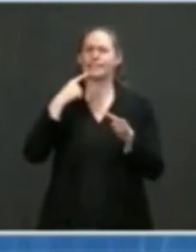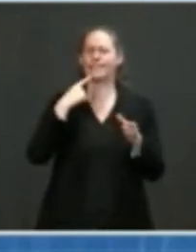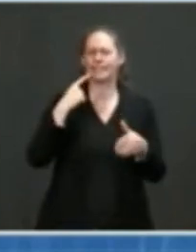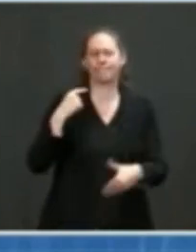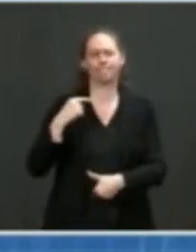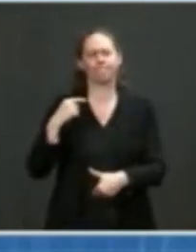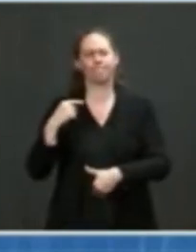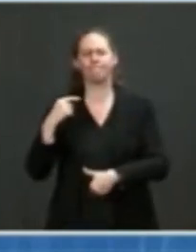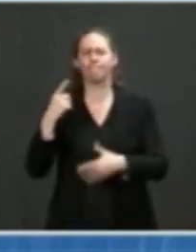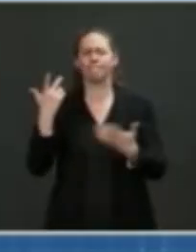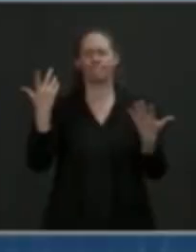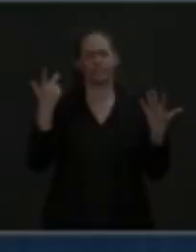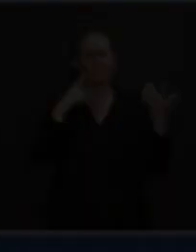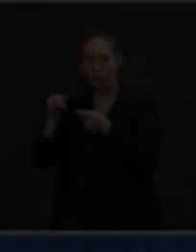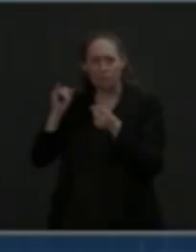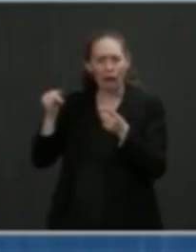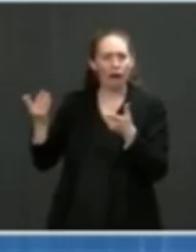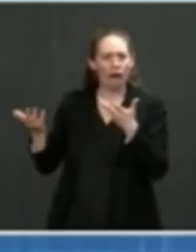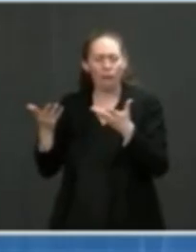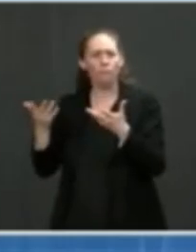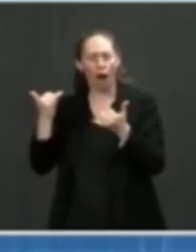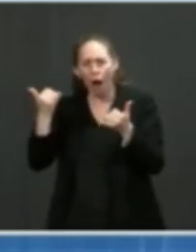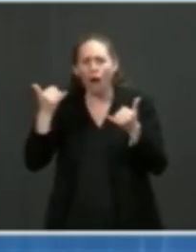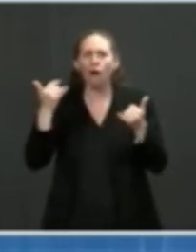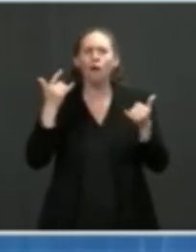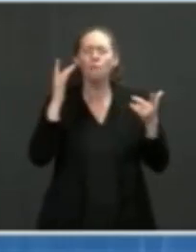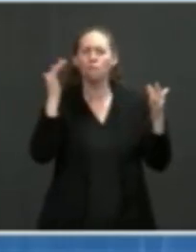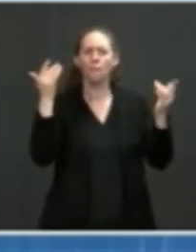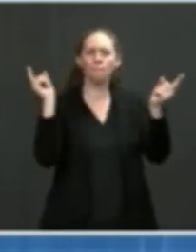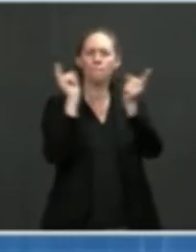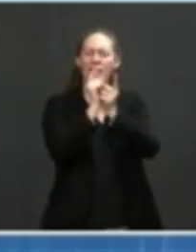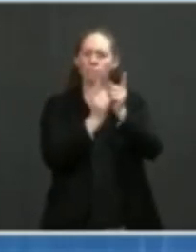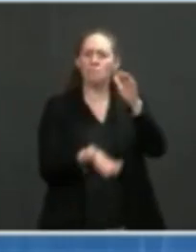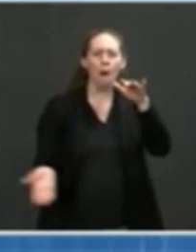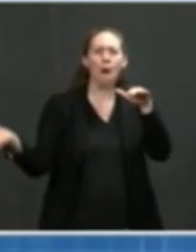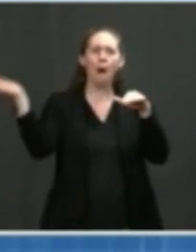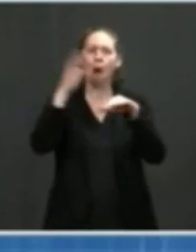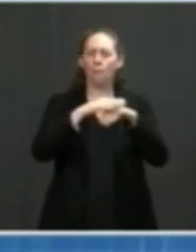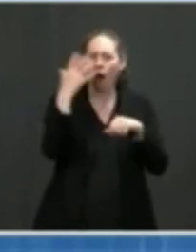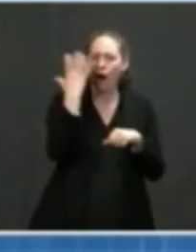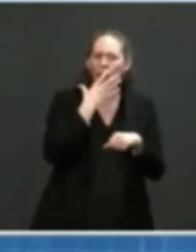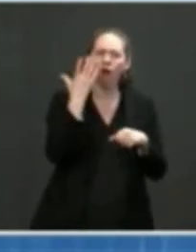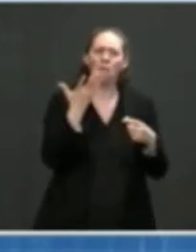most people hold by. And then for Dr. Fauci, you were talking about